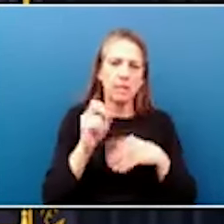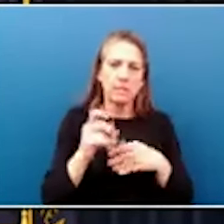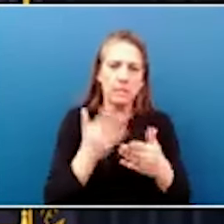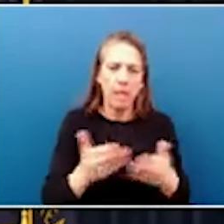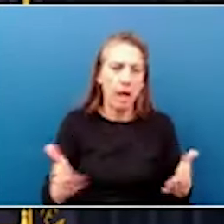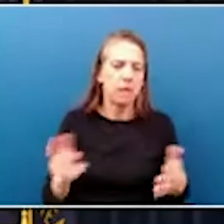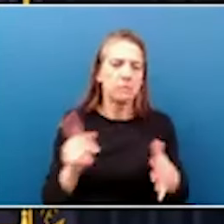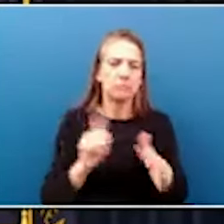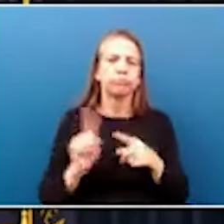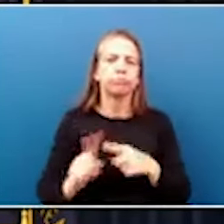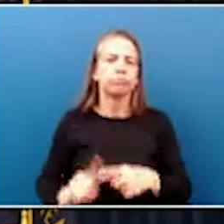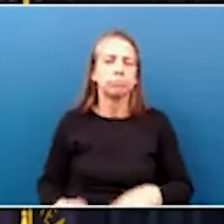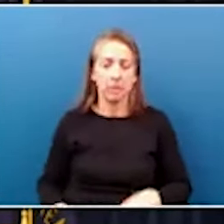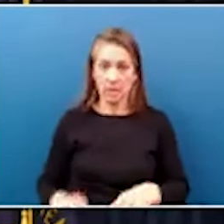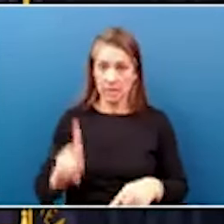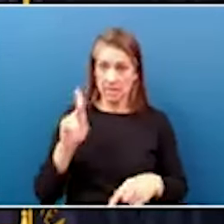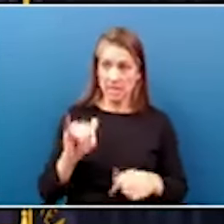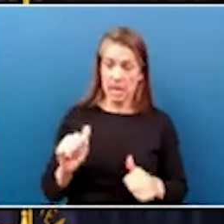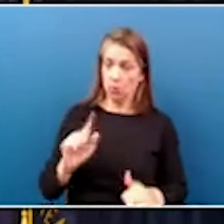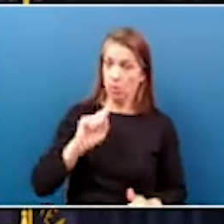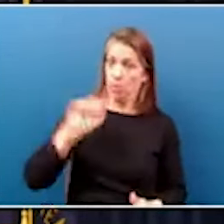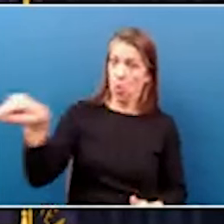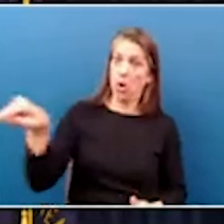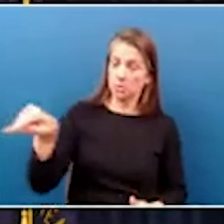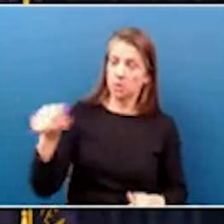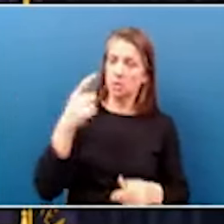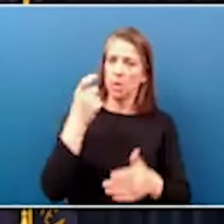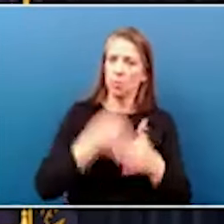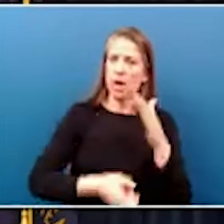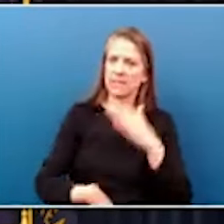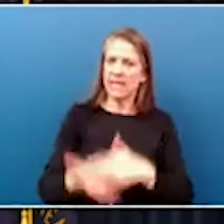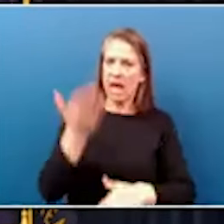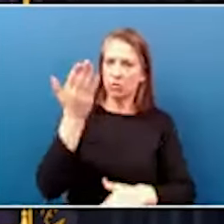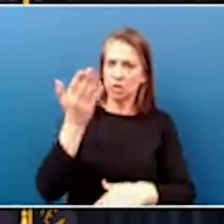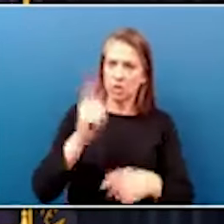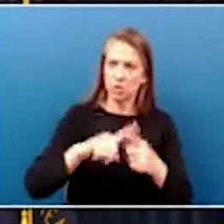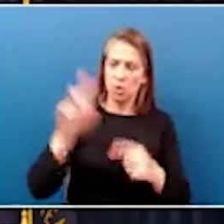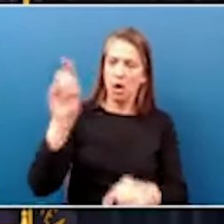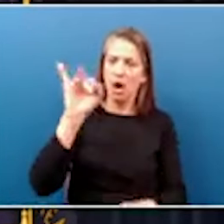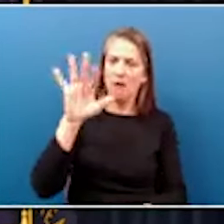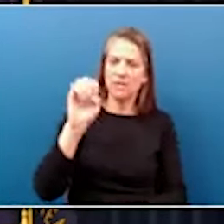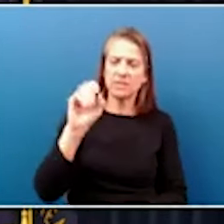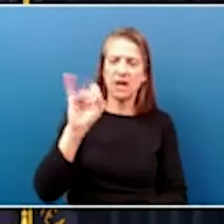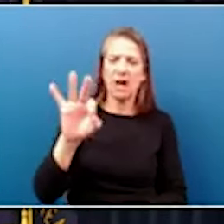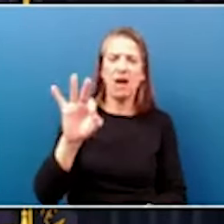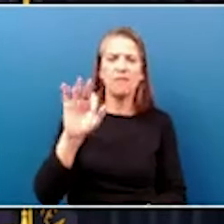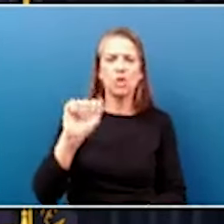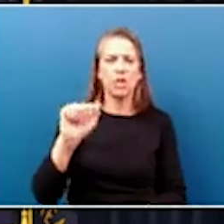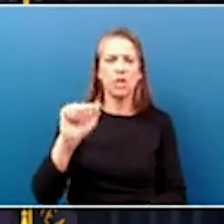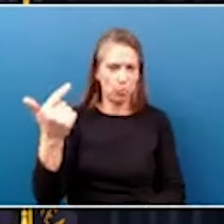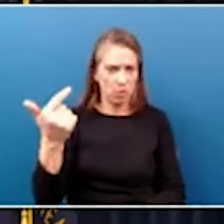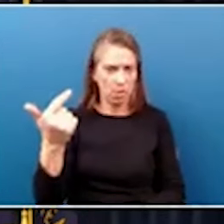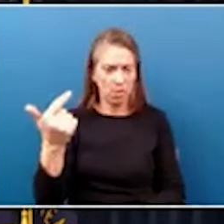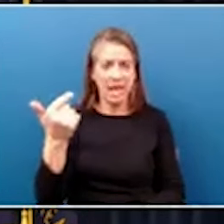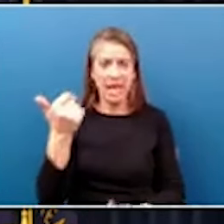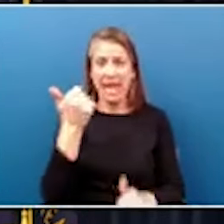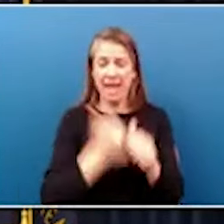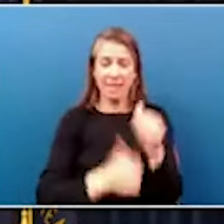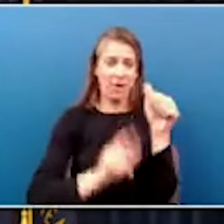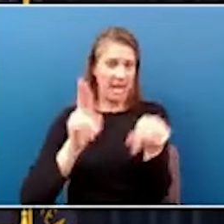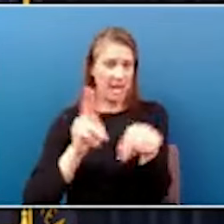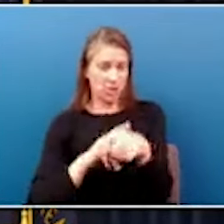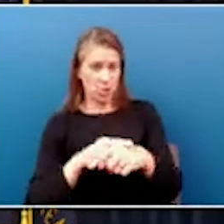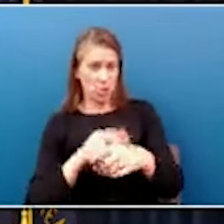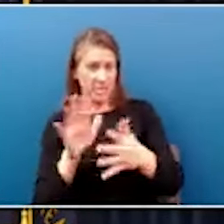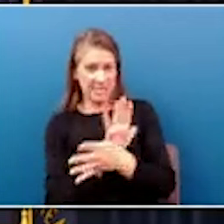Kentuckians can report and should report price gouging to the Office of Attorney General. After every natural disaster, we will stand with our